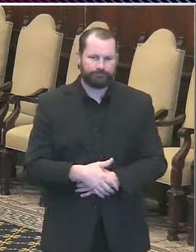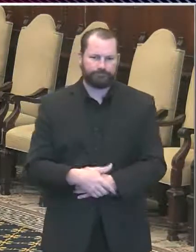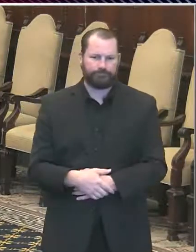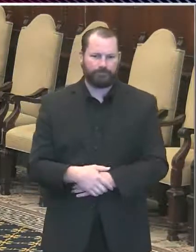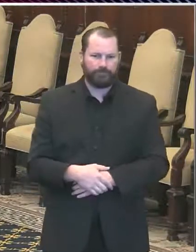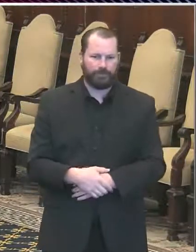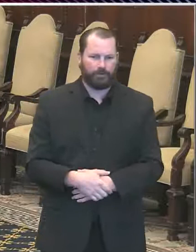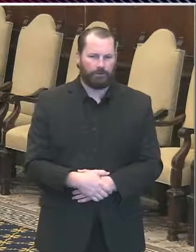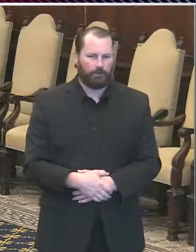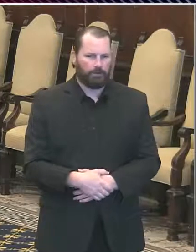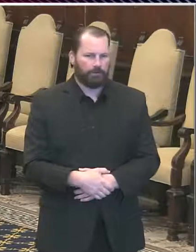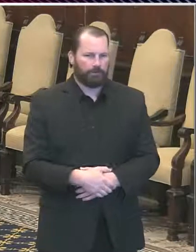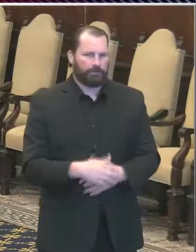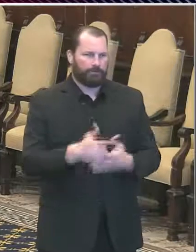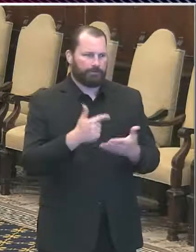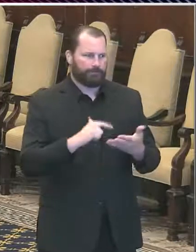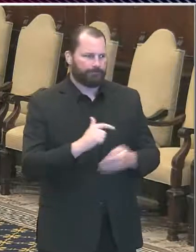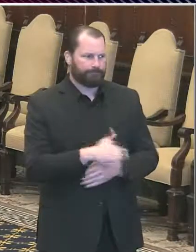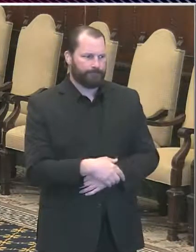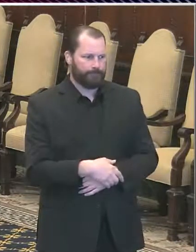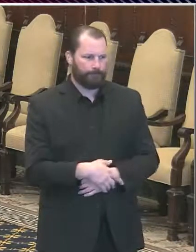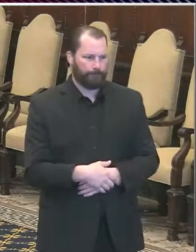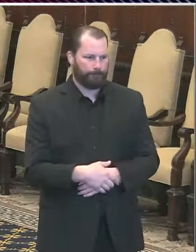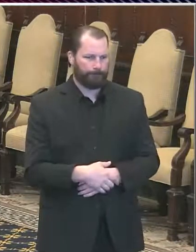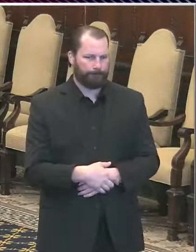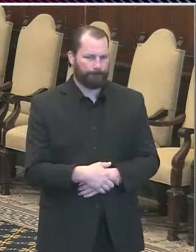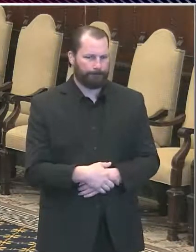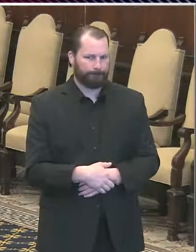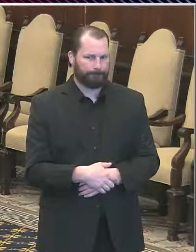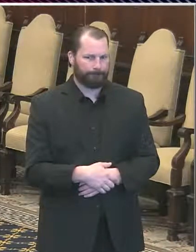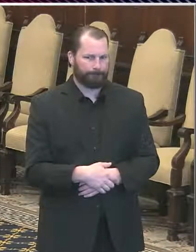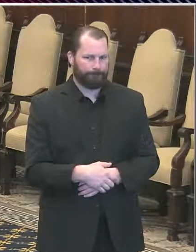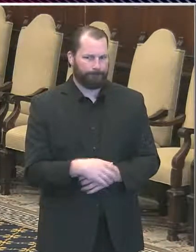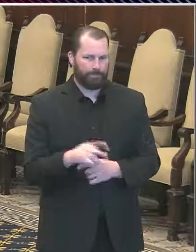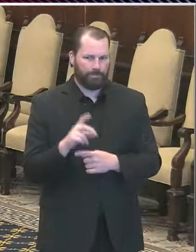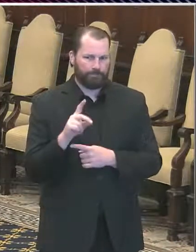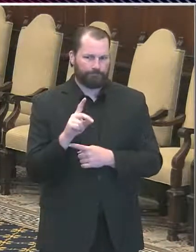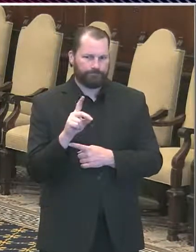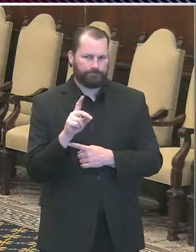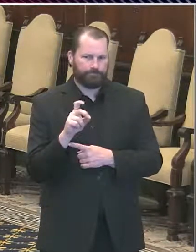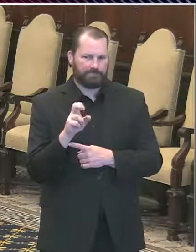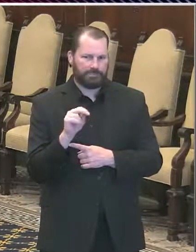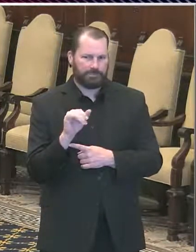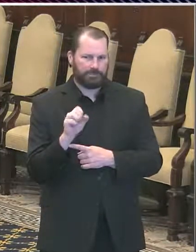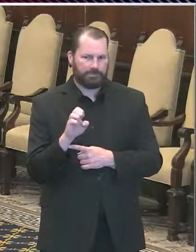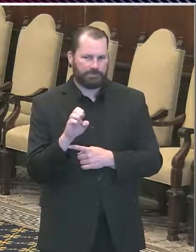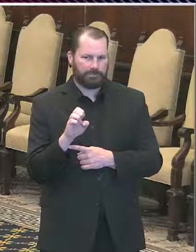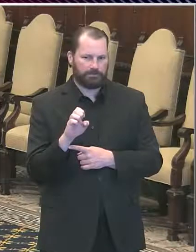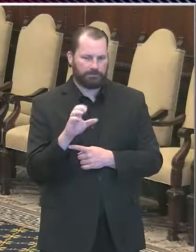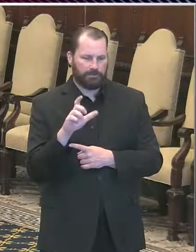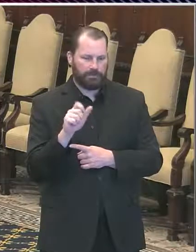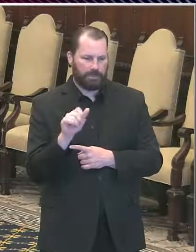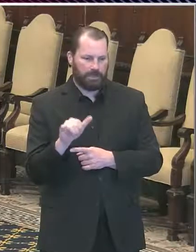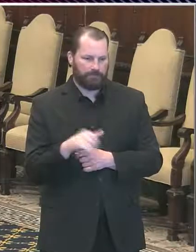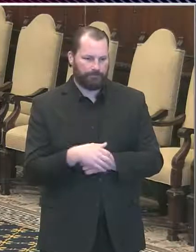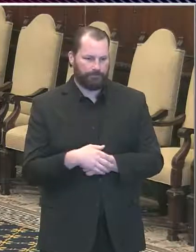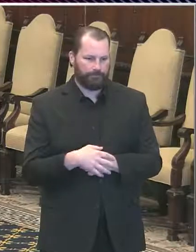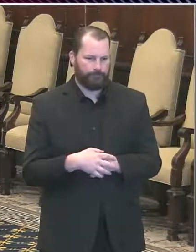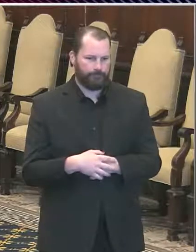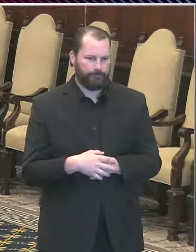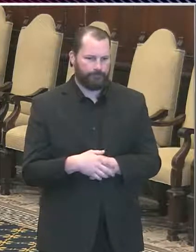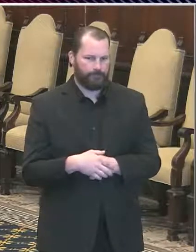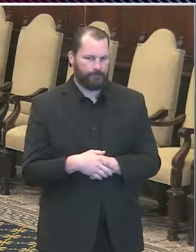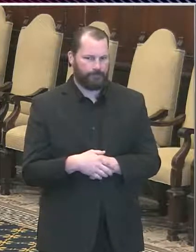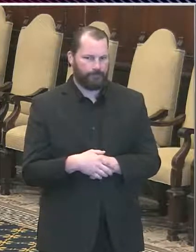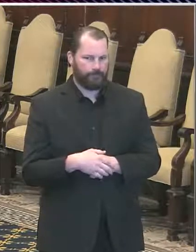All right. Thank you, Max. Denise Clay from the Philadelphia Sunday Sun is up next. Good